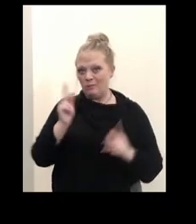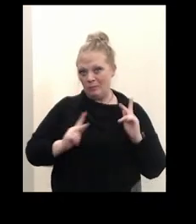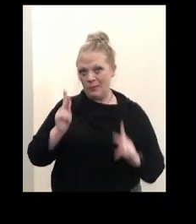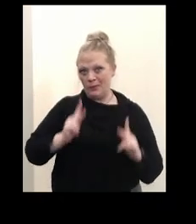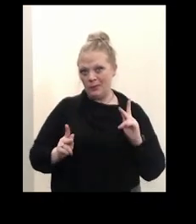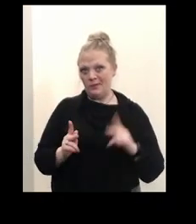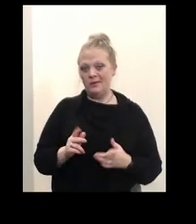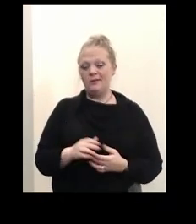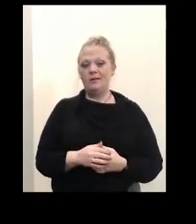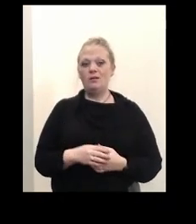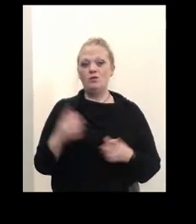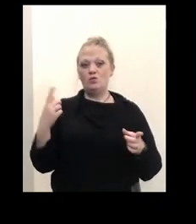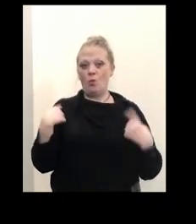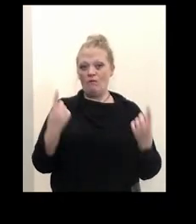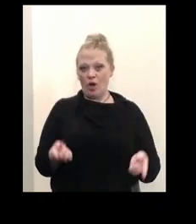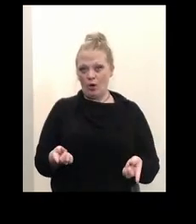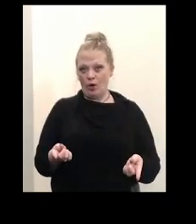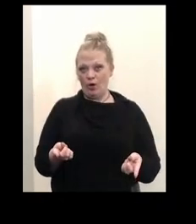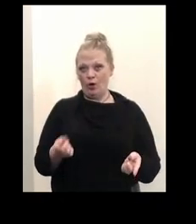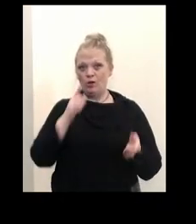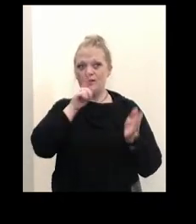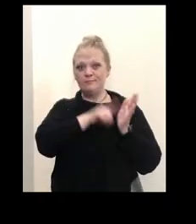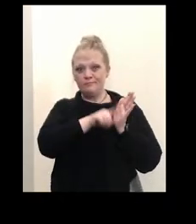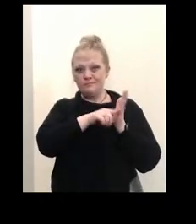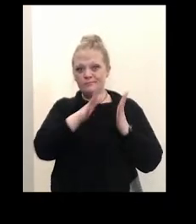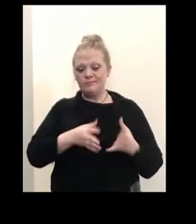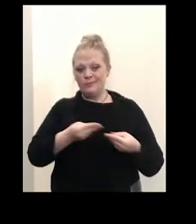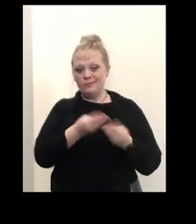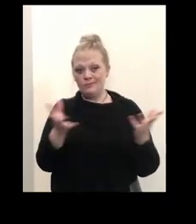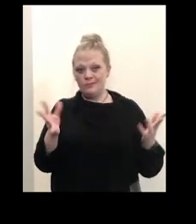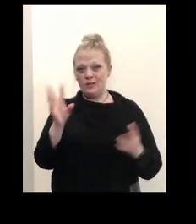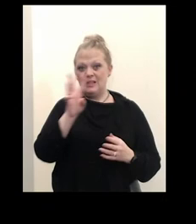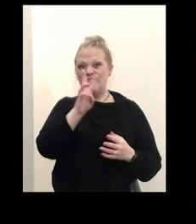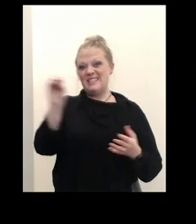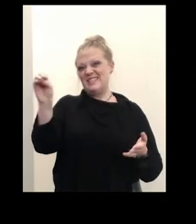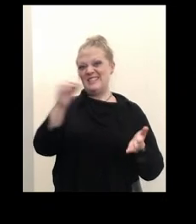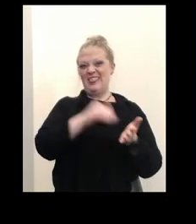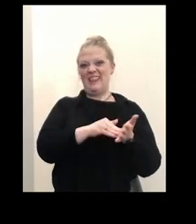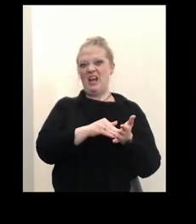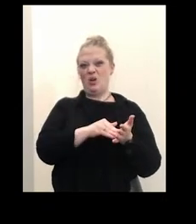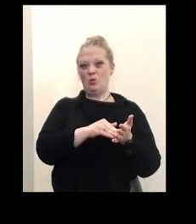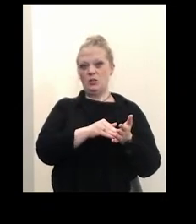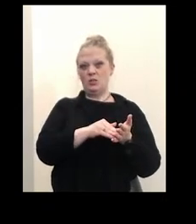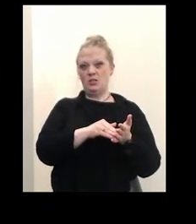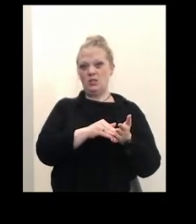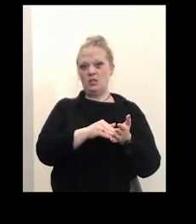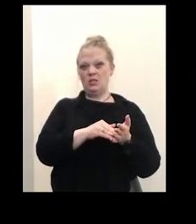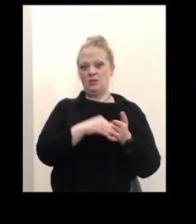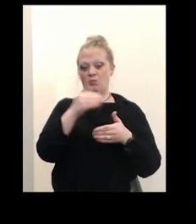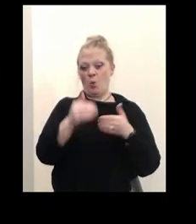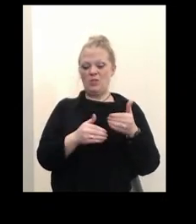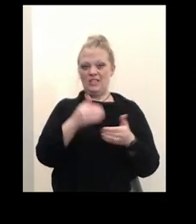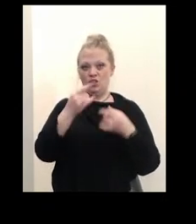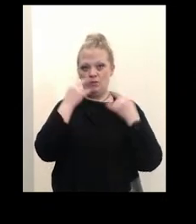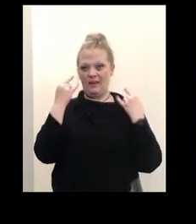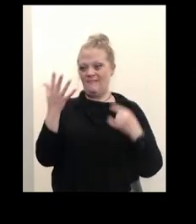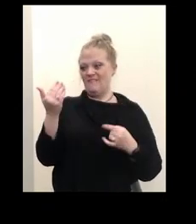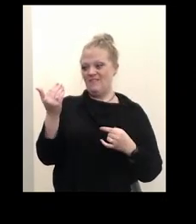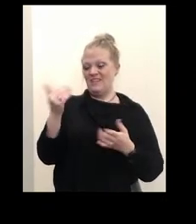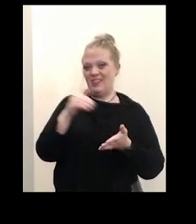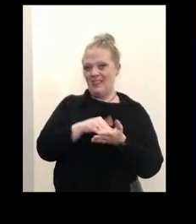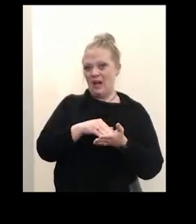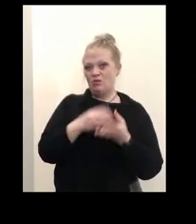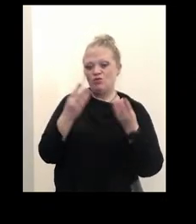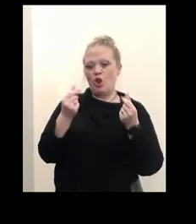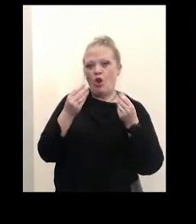So, so far, our sanitarians have distributed 60,000 procedure masks and 15,000 cloth masks to local